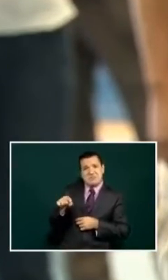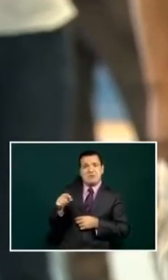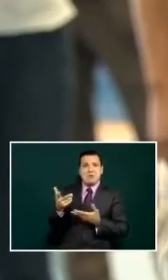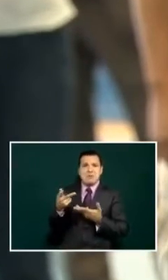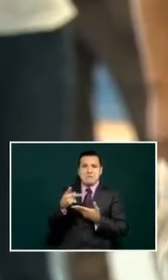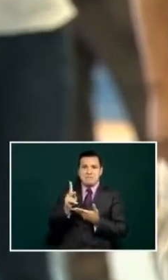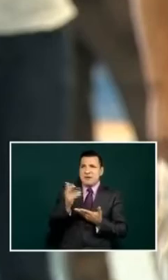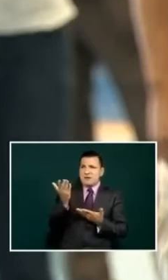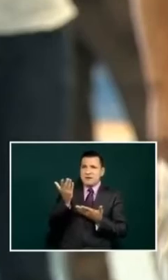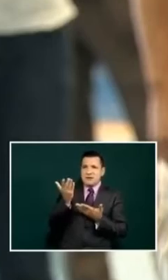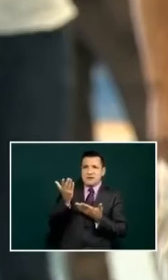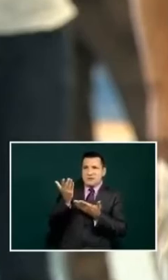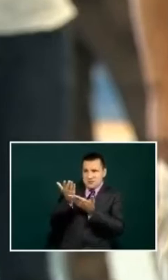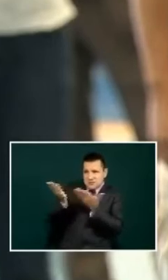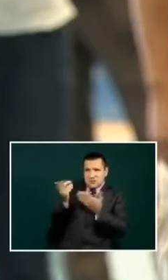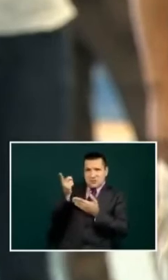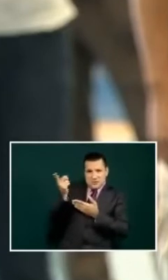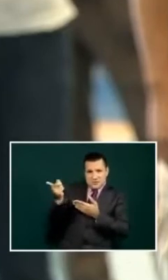but